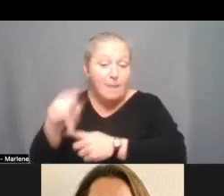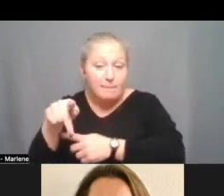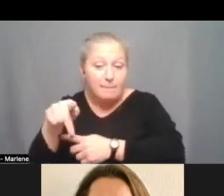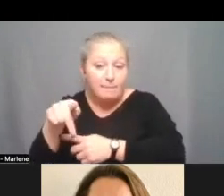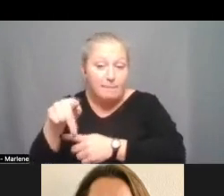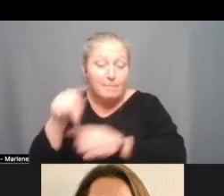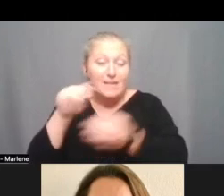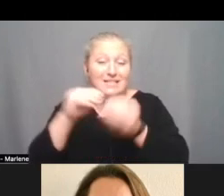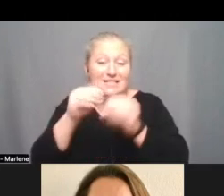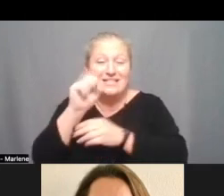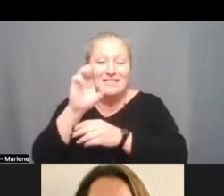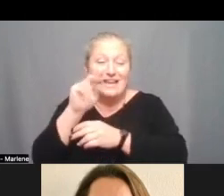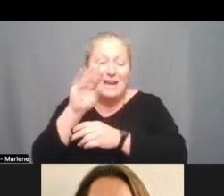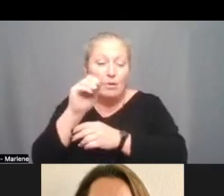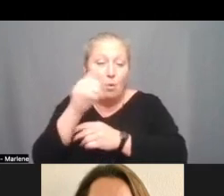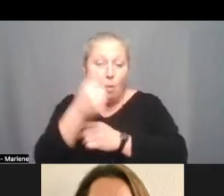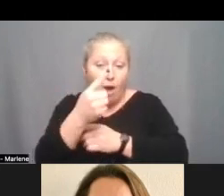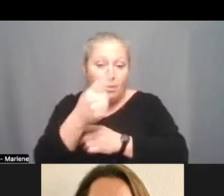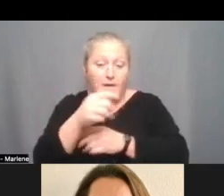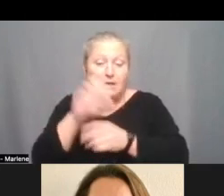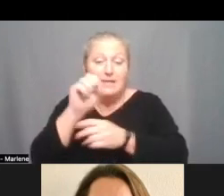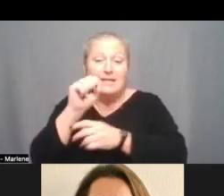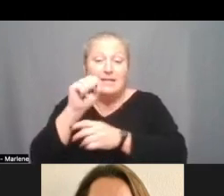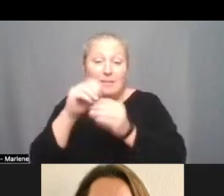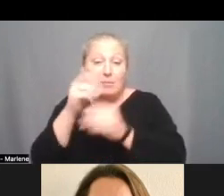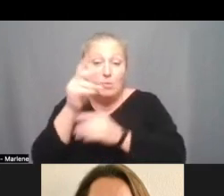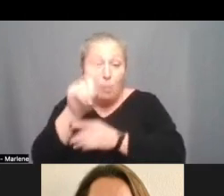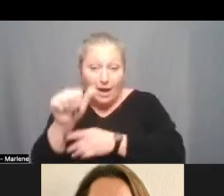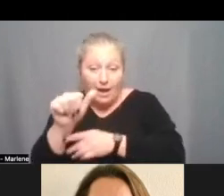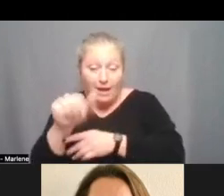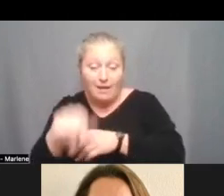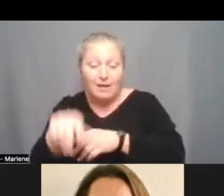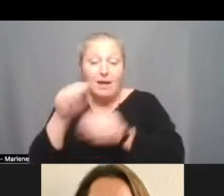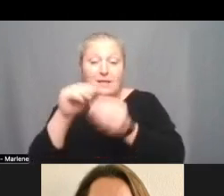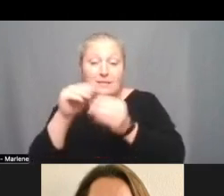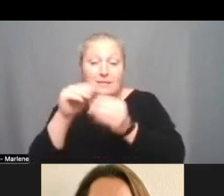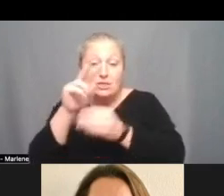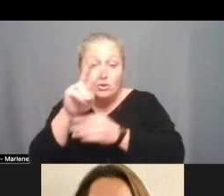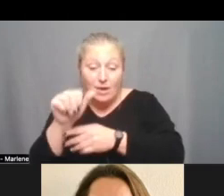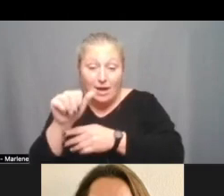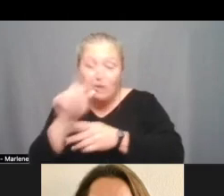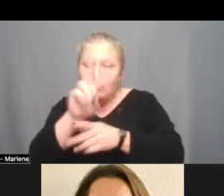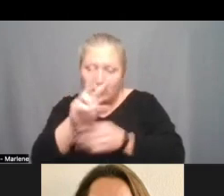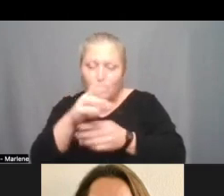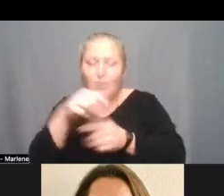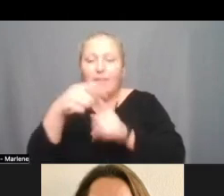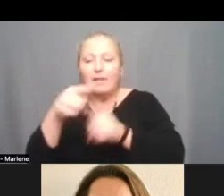one scenario one scenario a scenario to scenario two a and scenario three.